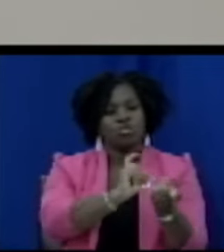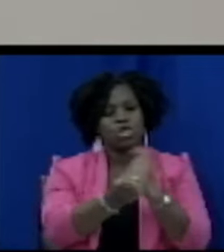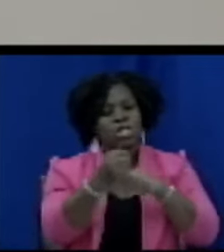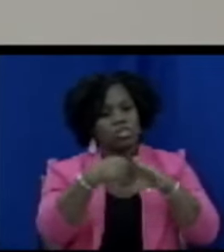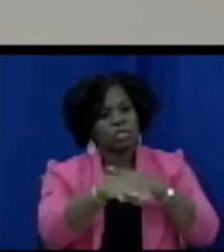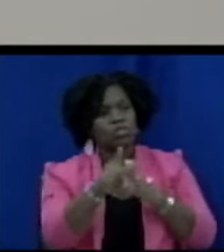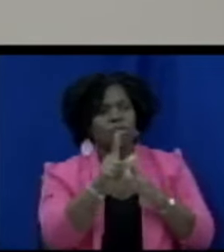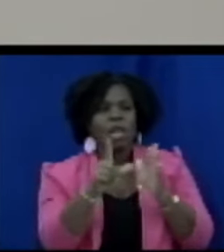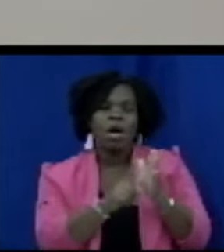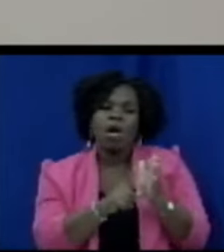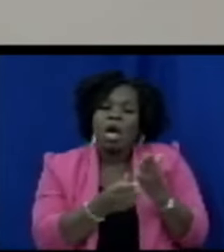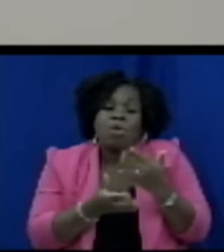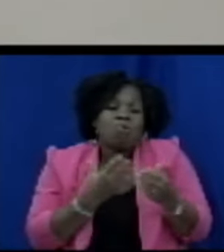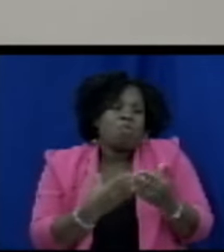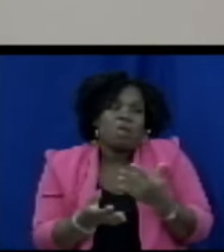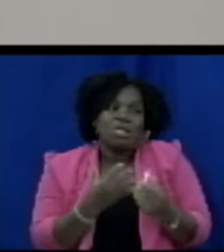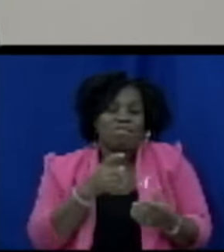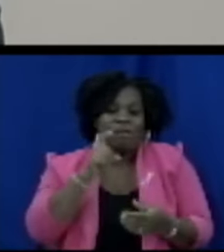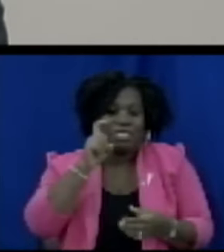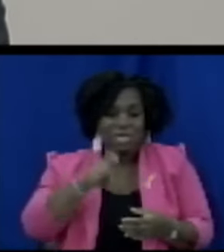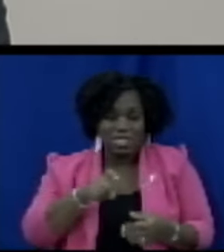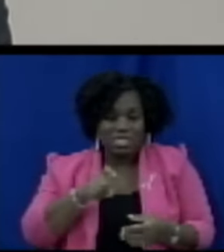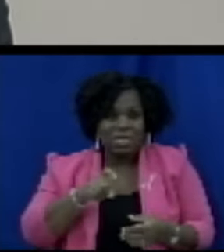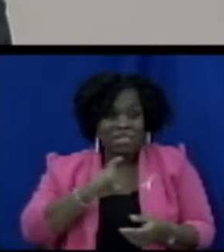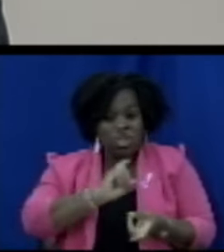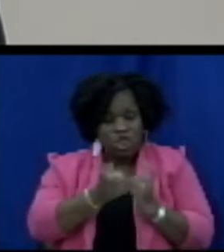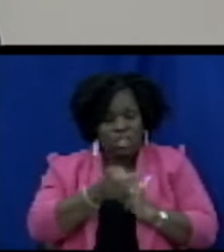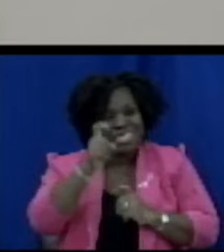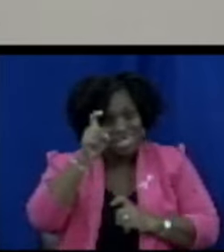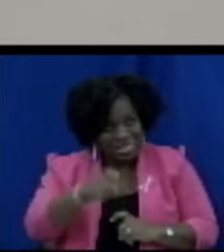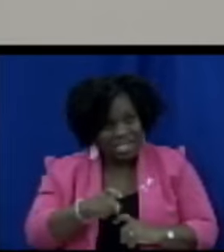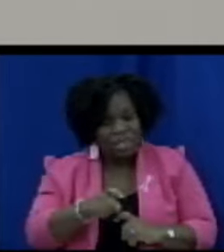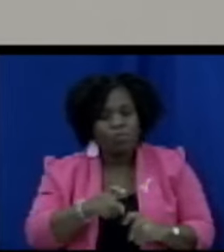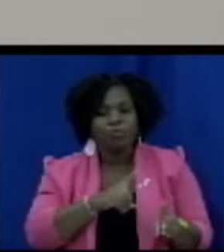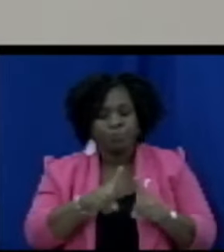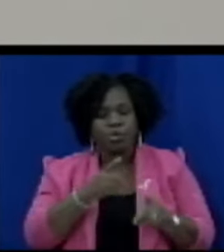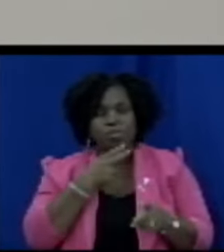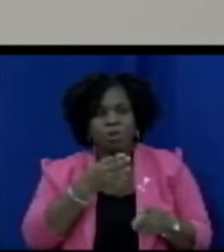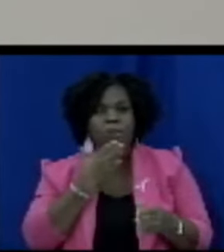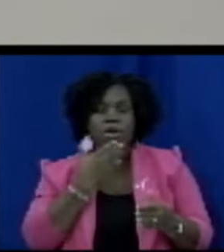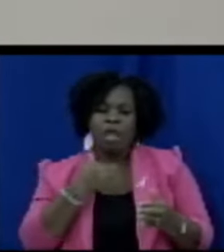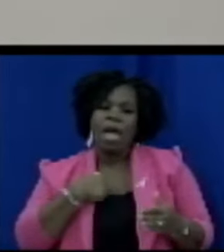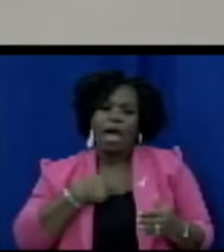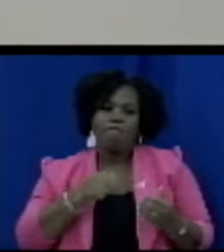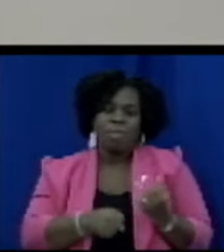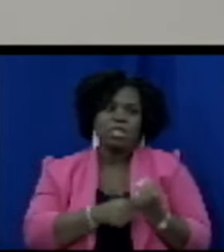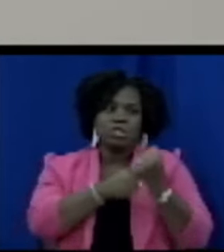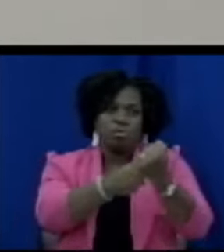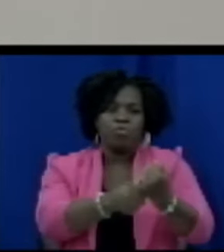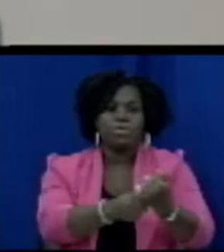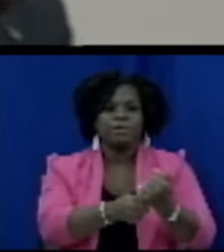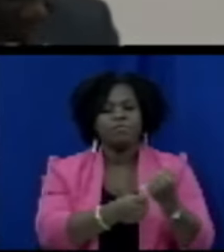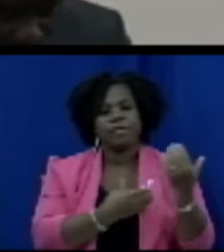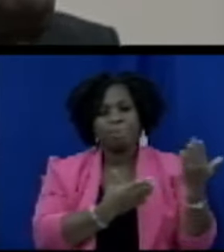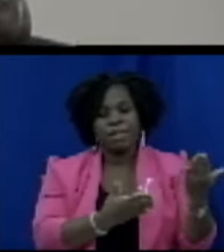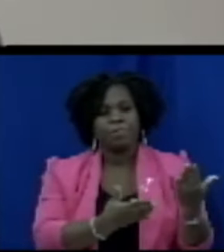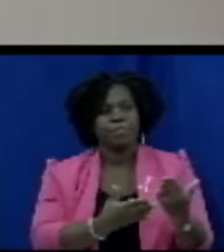necessary let it be done but by and large the bill have my support may it please you